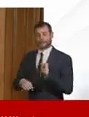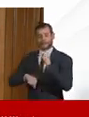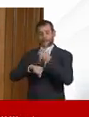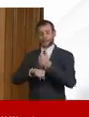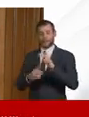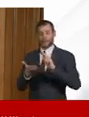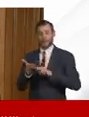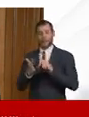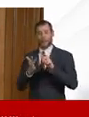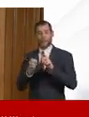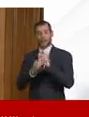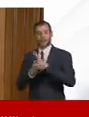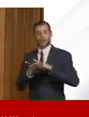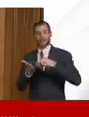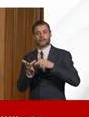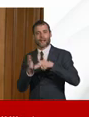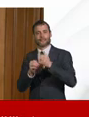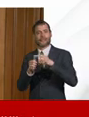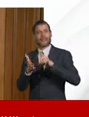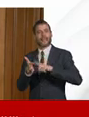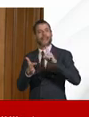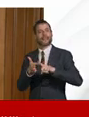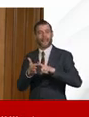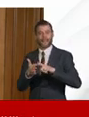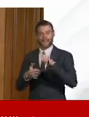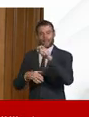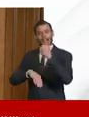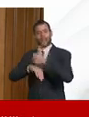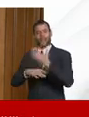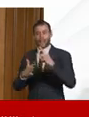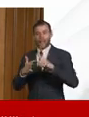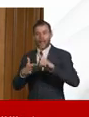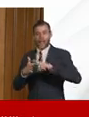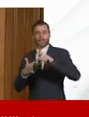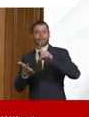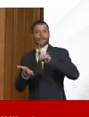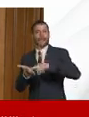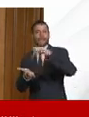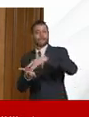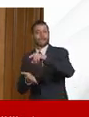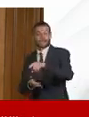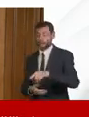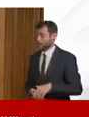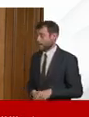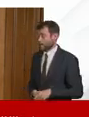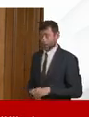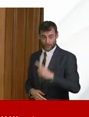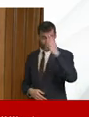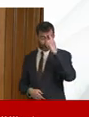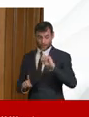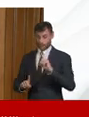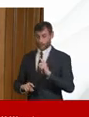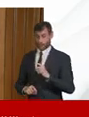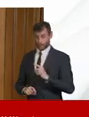of the excel is really an extraordinary extraordinary feat i mean from a standing start a day or two ago uh a